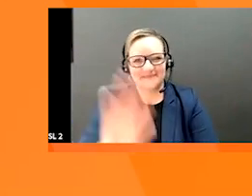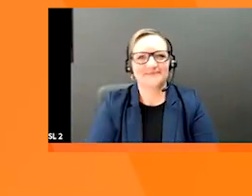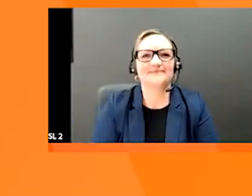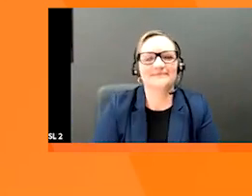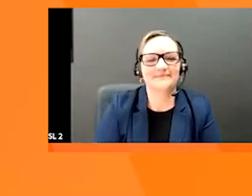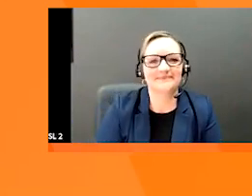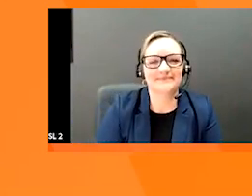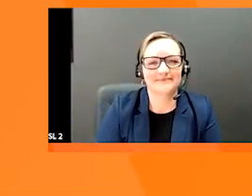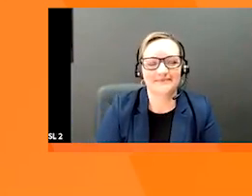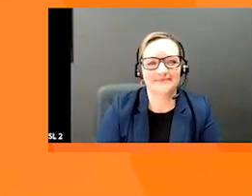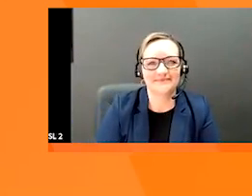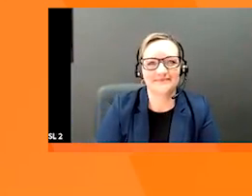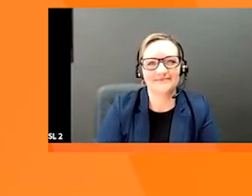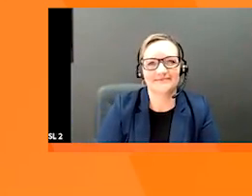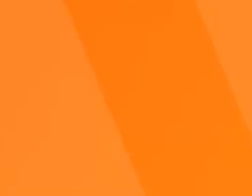Bye. Bye. Bye. Bye.